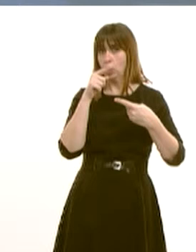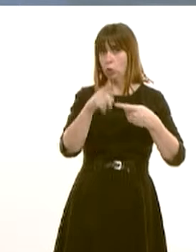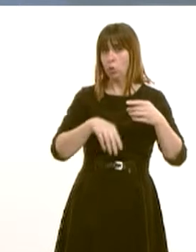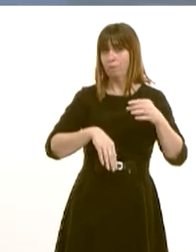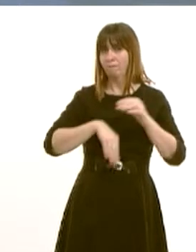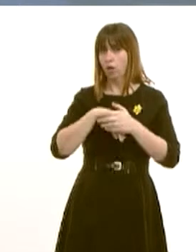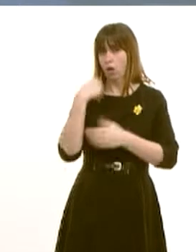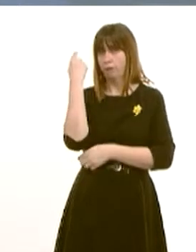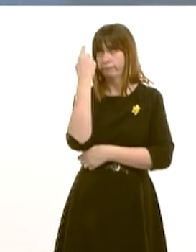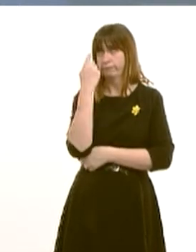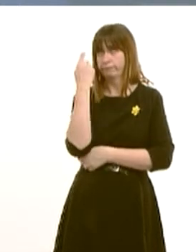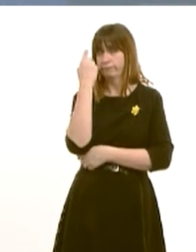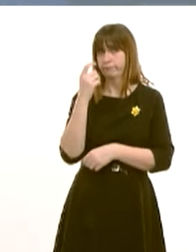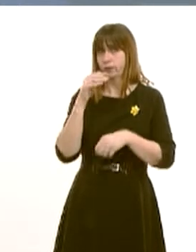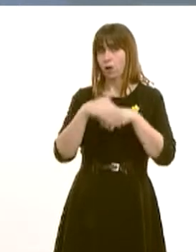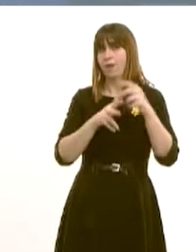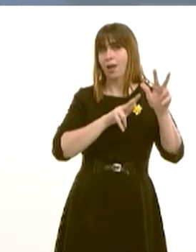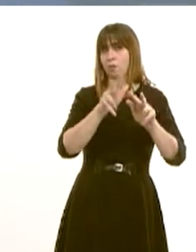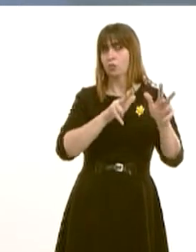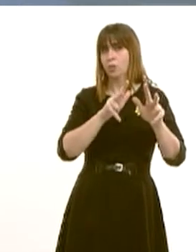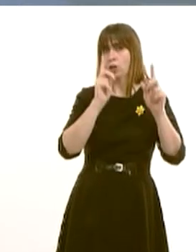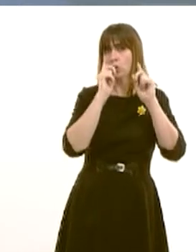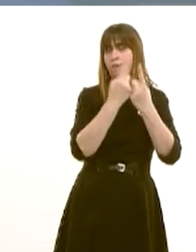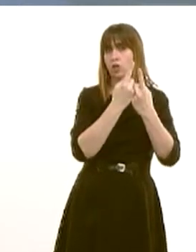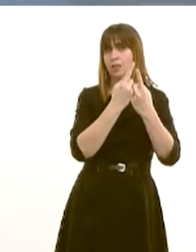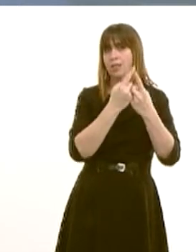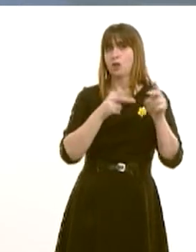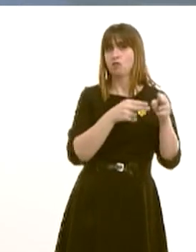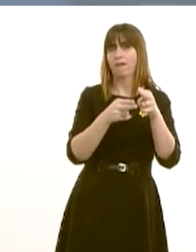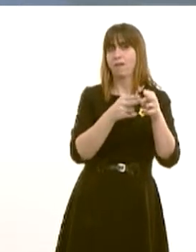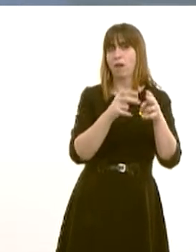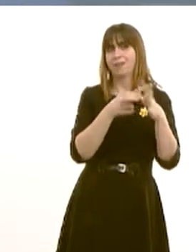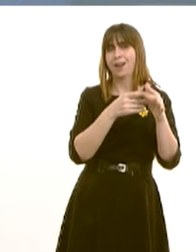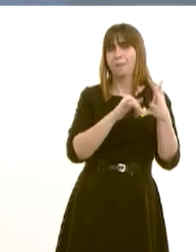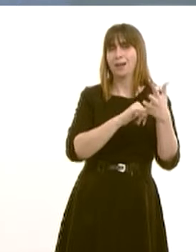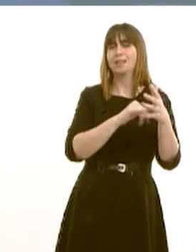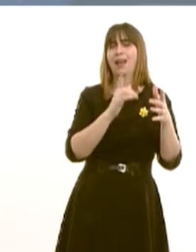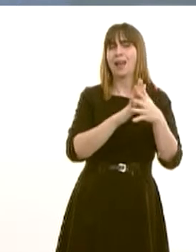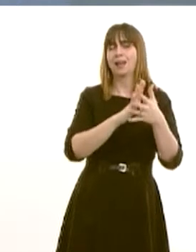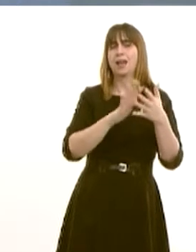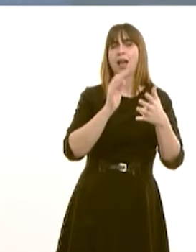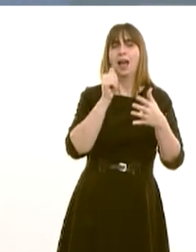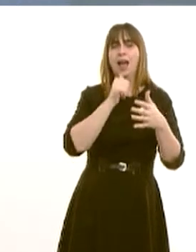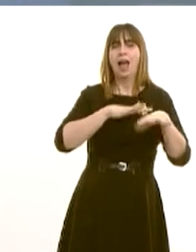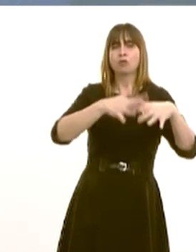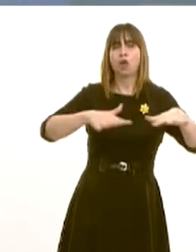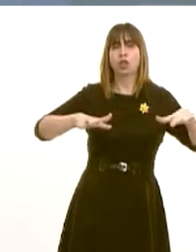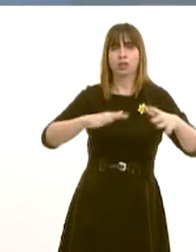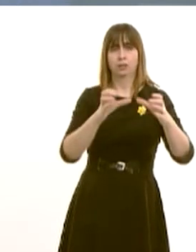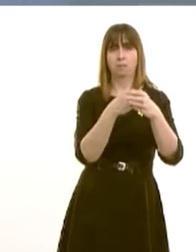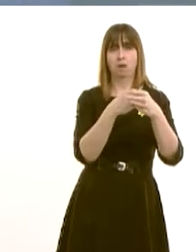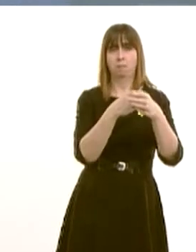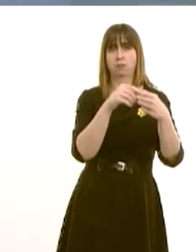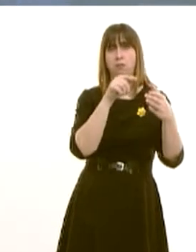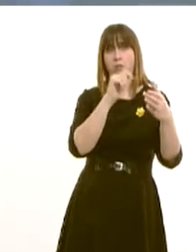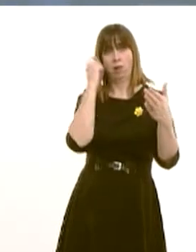to the work being carried out by Aberystwyth Universities, River Dynamics and Hydrology Department, which challenges current